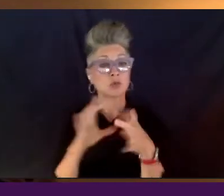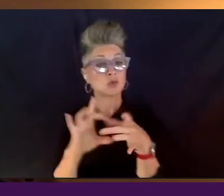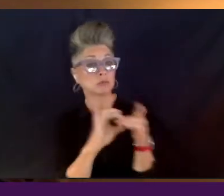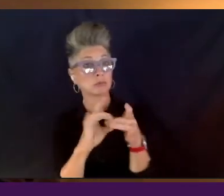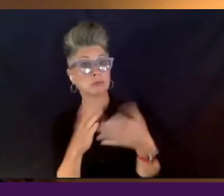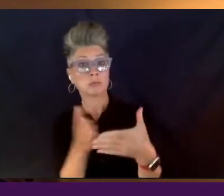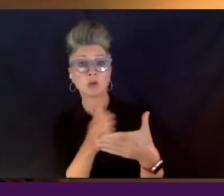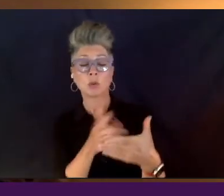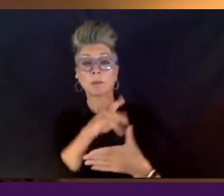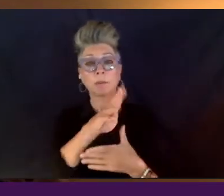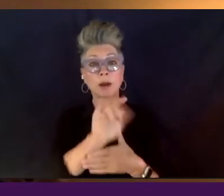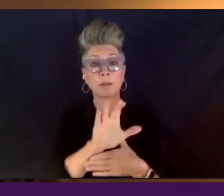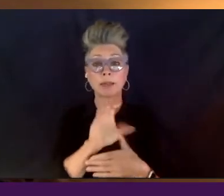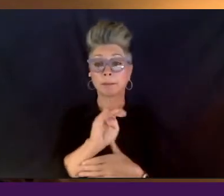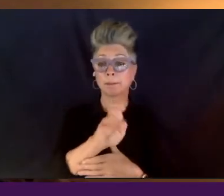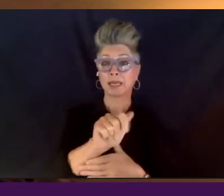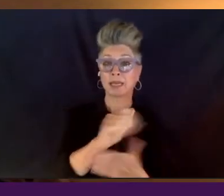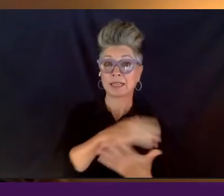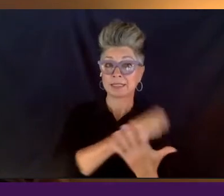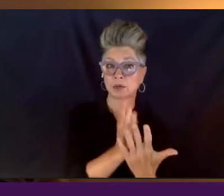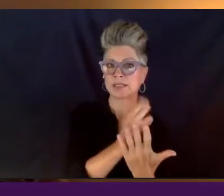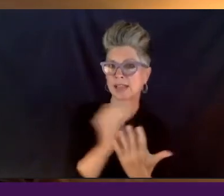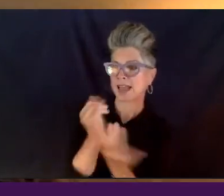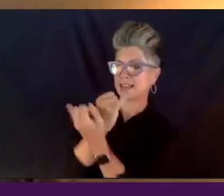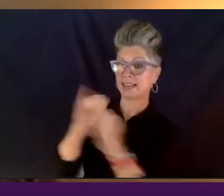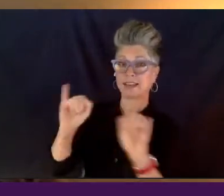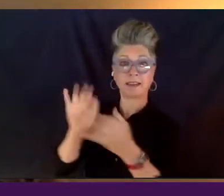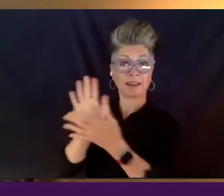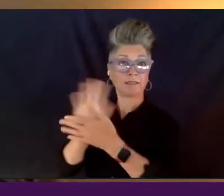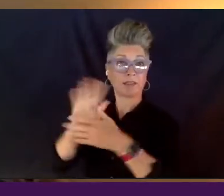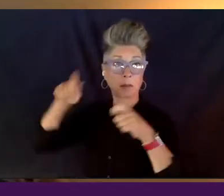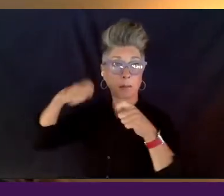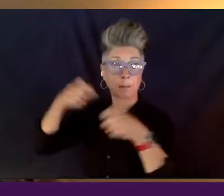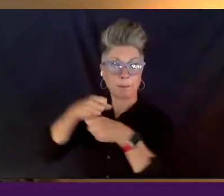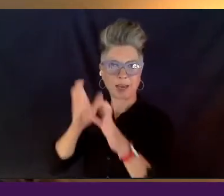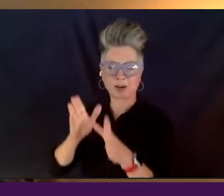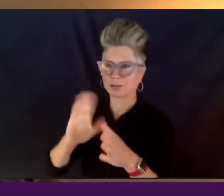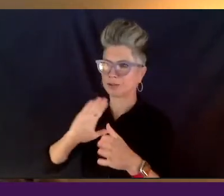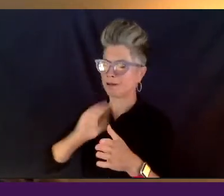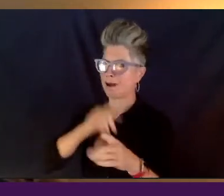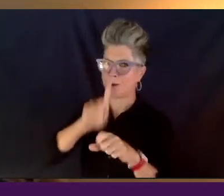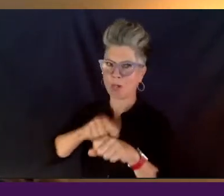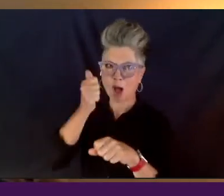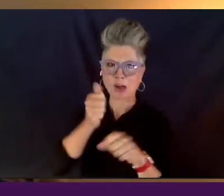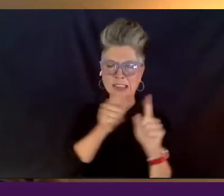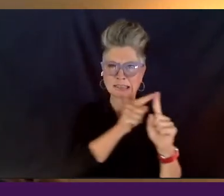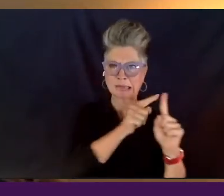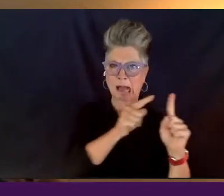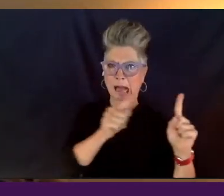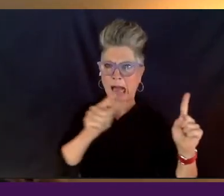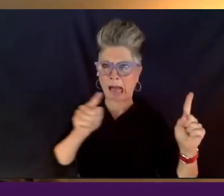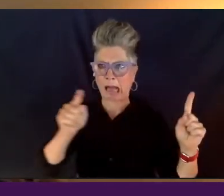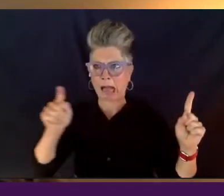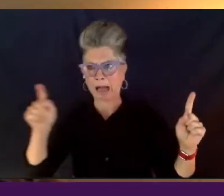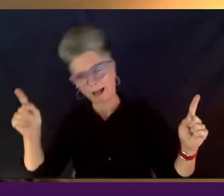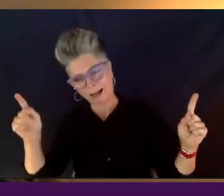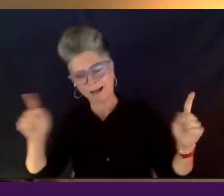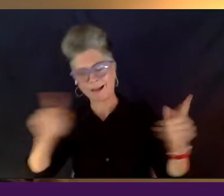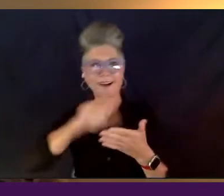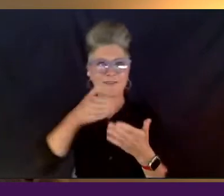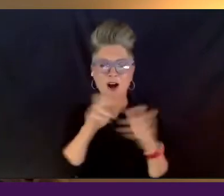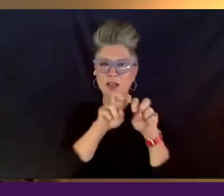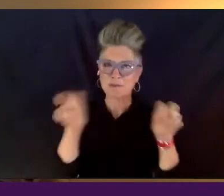Media Series and Indie Filmmakers, possibly our longest title of all the panels in the forum and certainly our